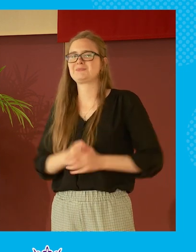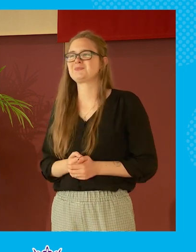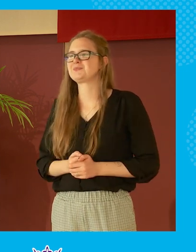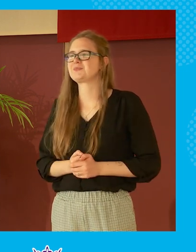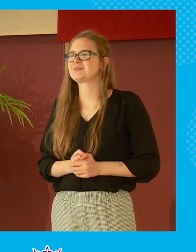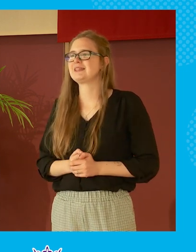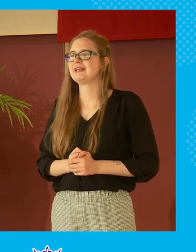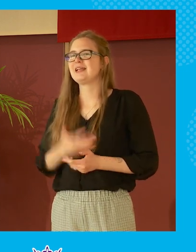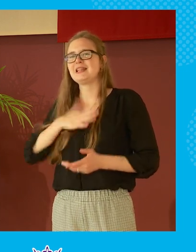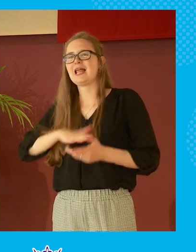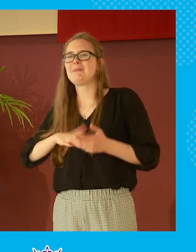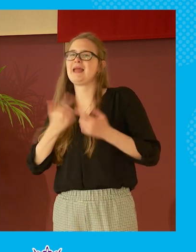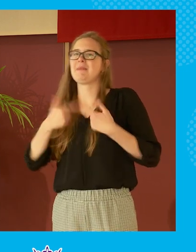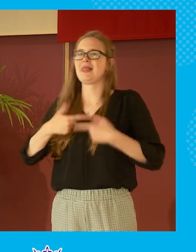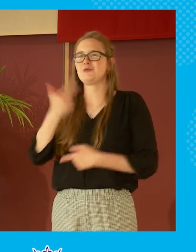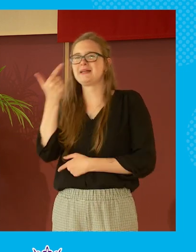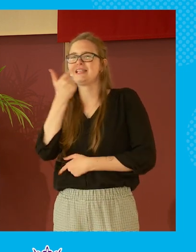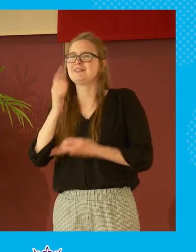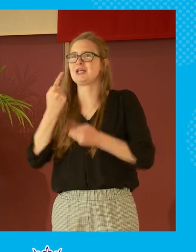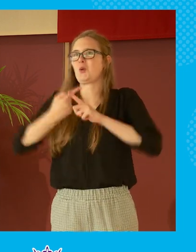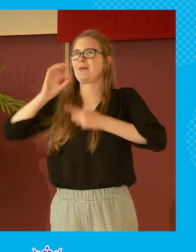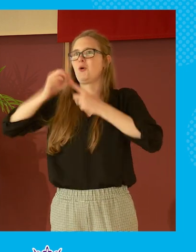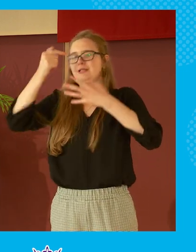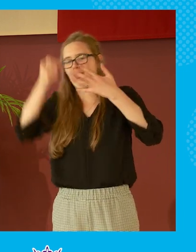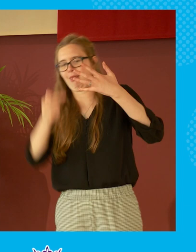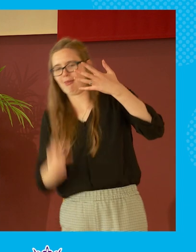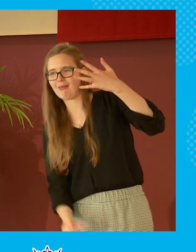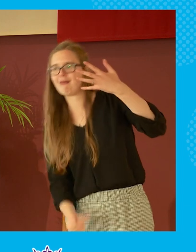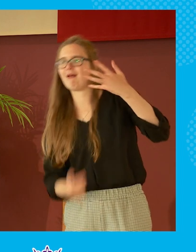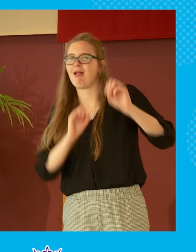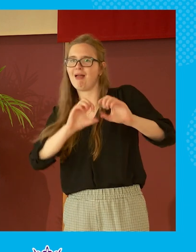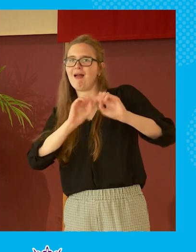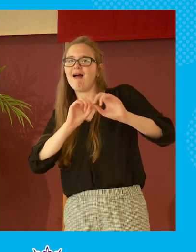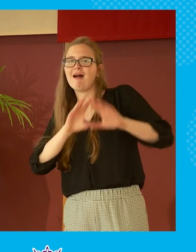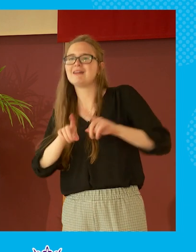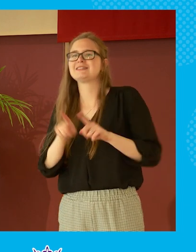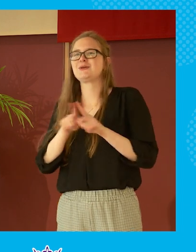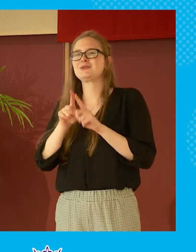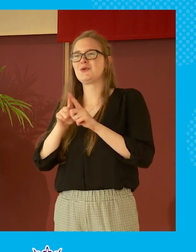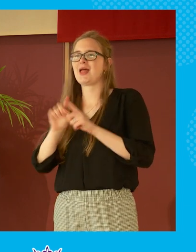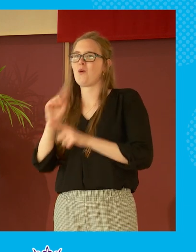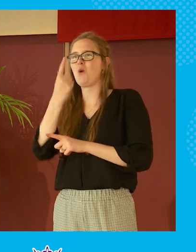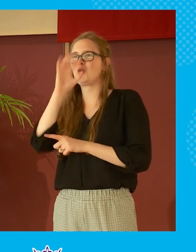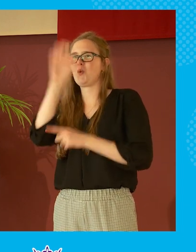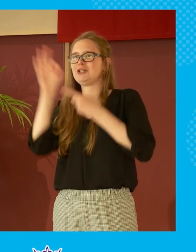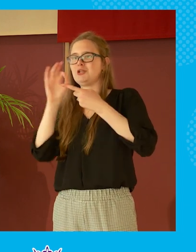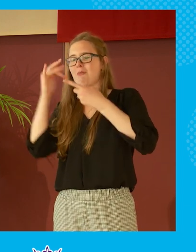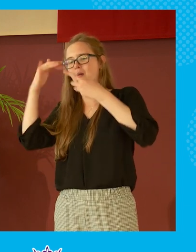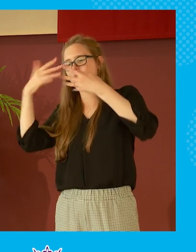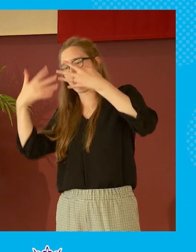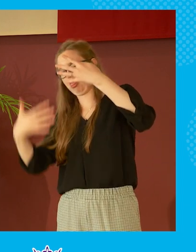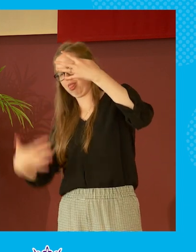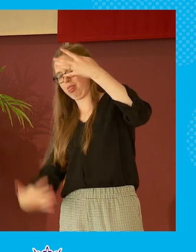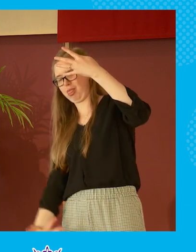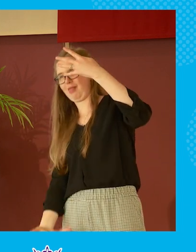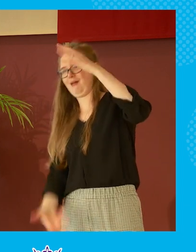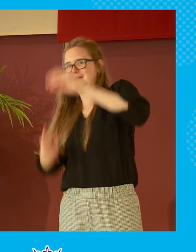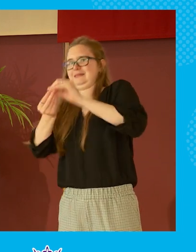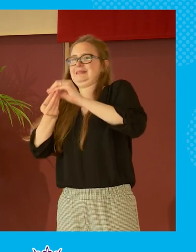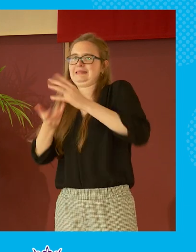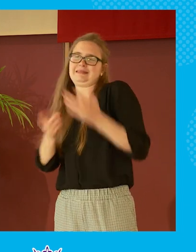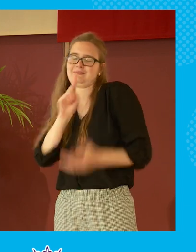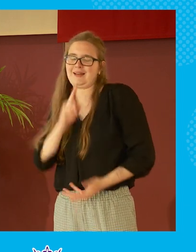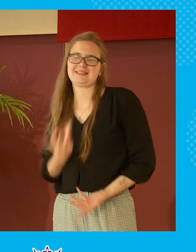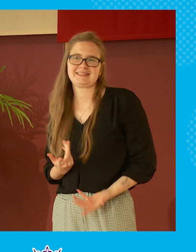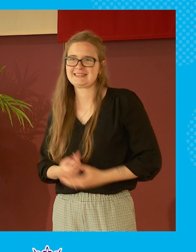17 quick points uh before i go through it's the yes it's the number of sub clauses to anyone and one particular question that that um i think